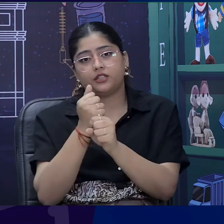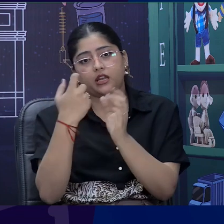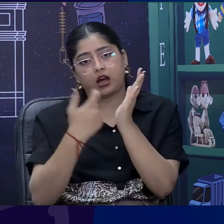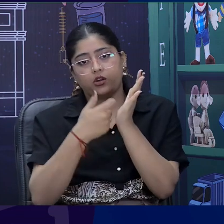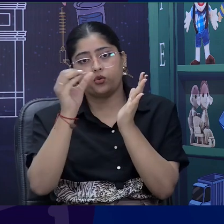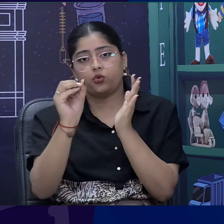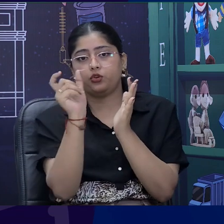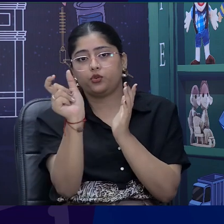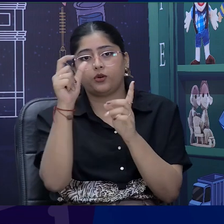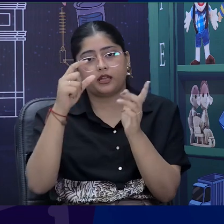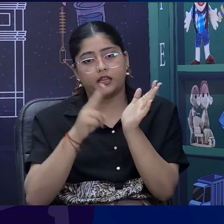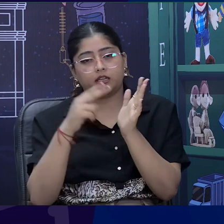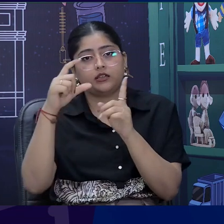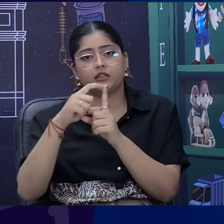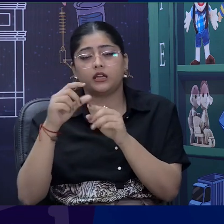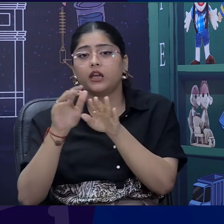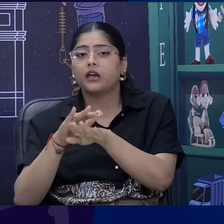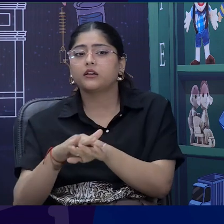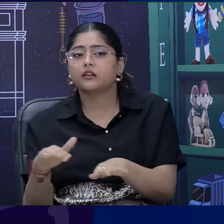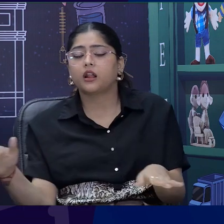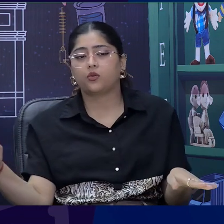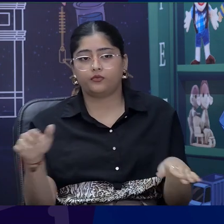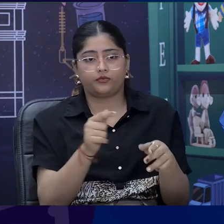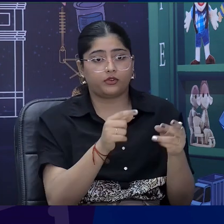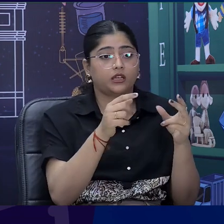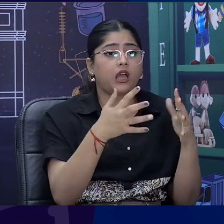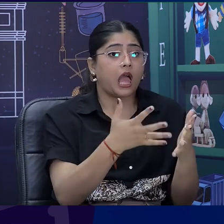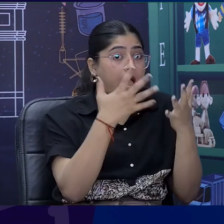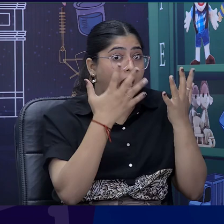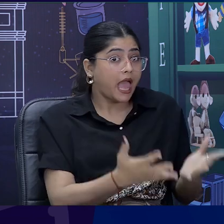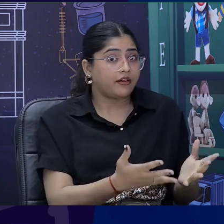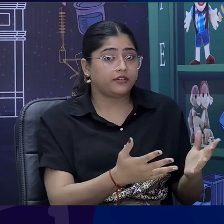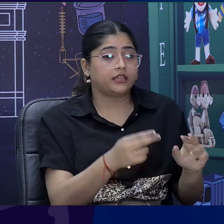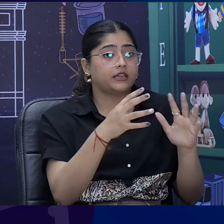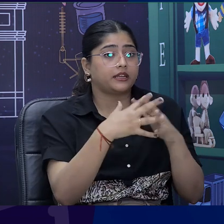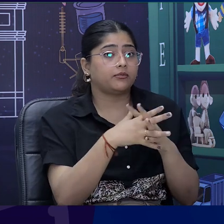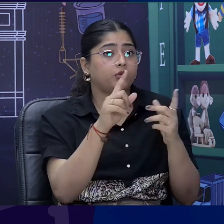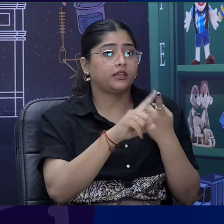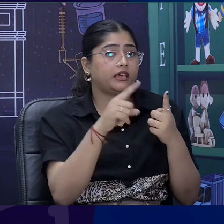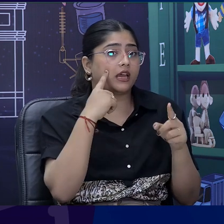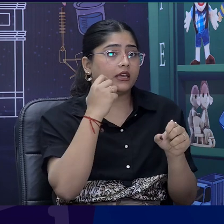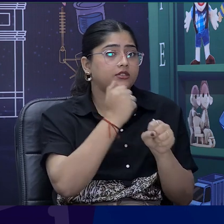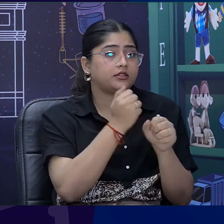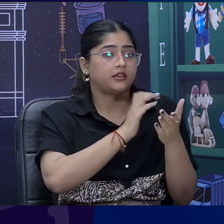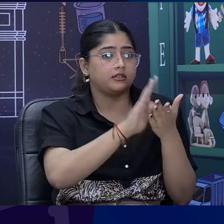Right. And weighty then naughty,